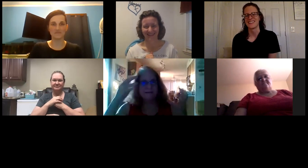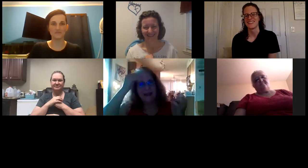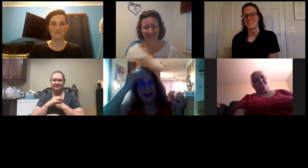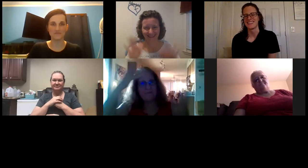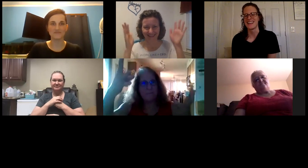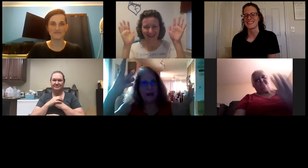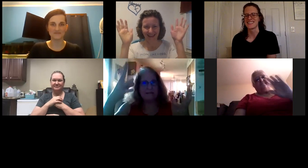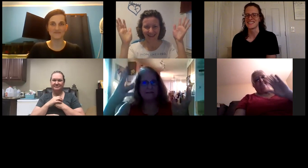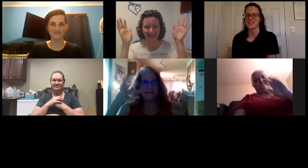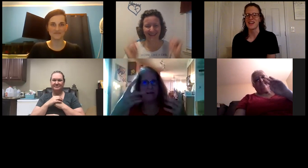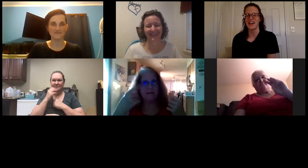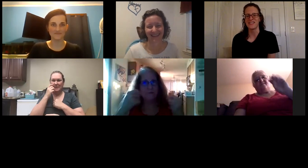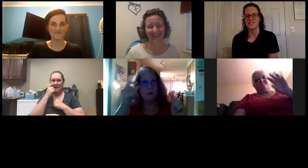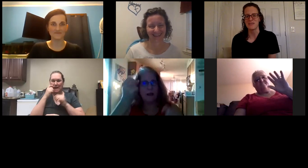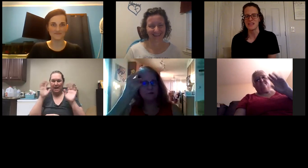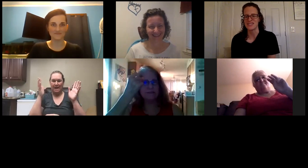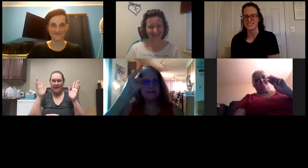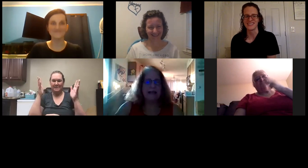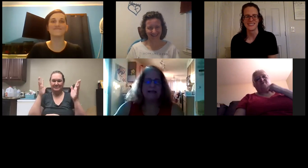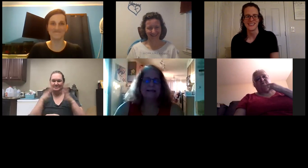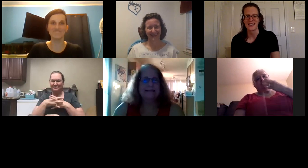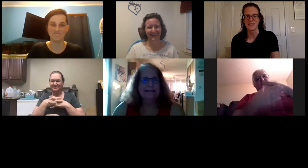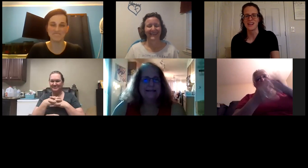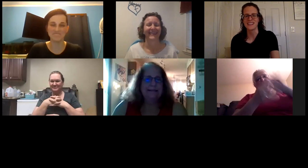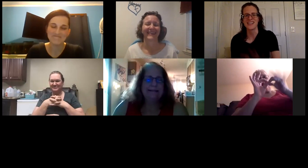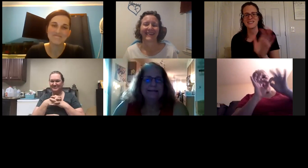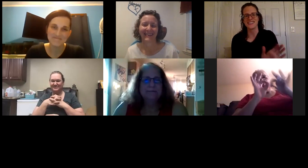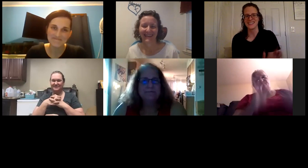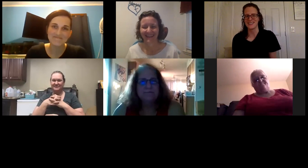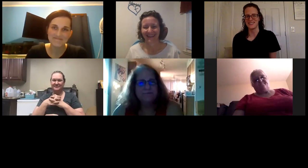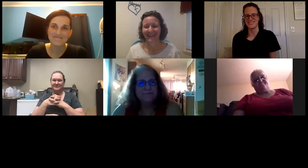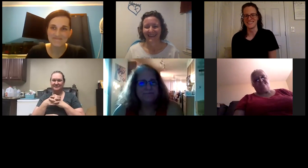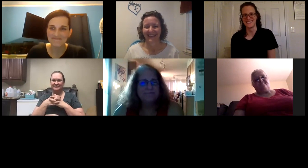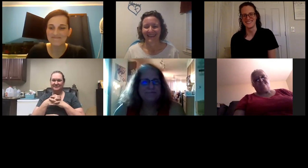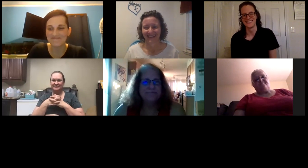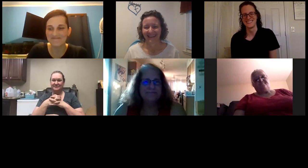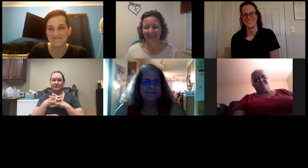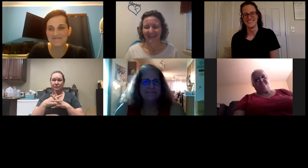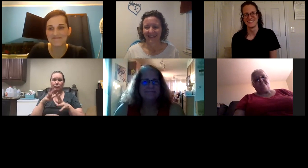yes yes there's a lot of information and i'm trying to understand it all